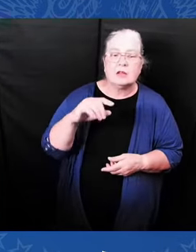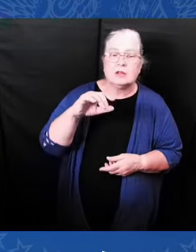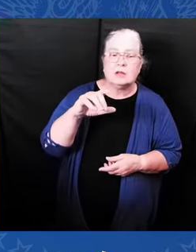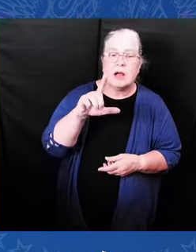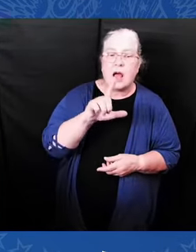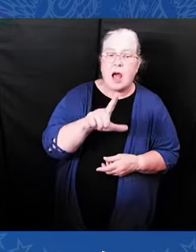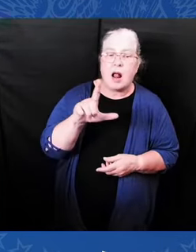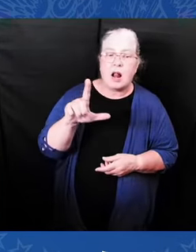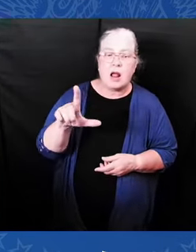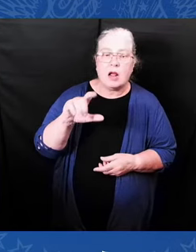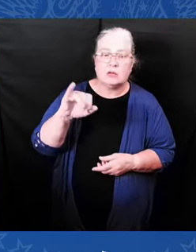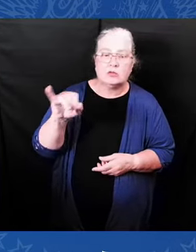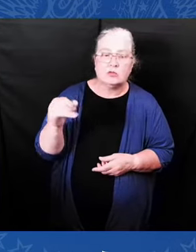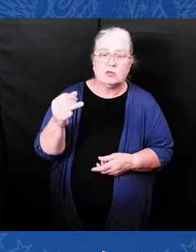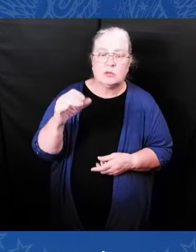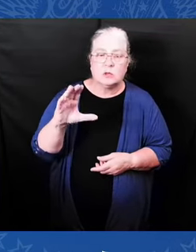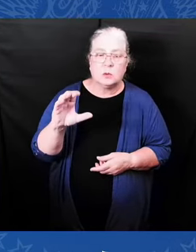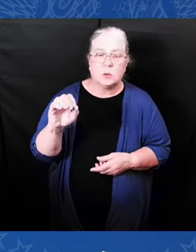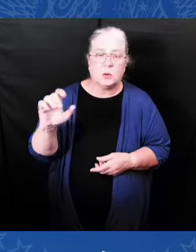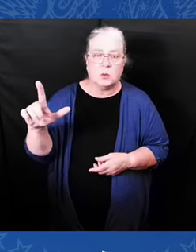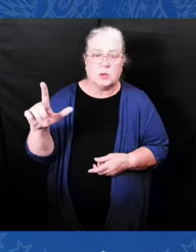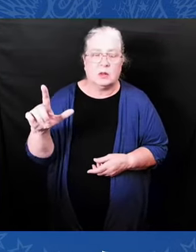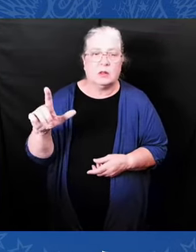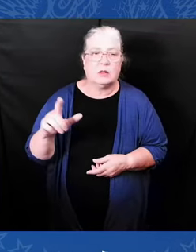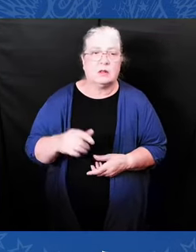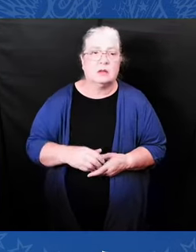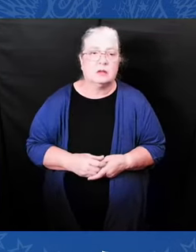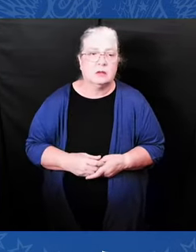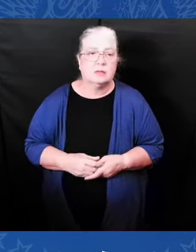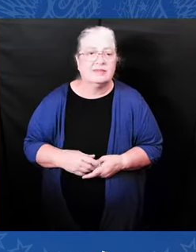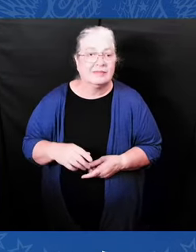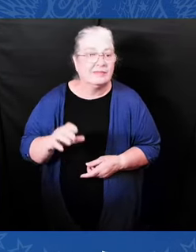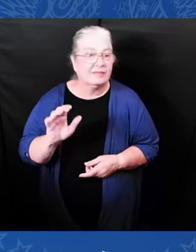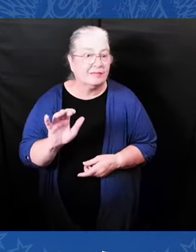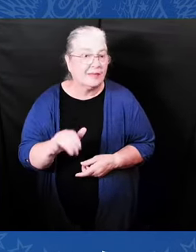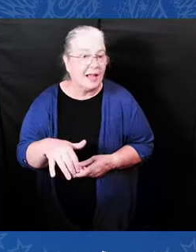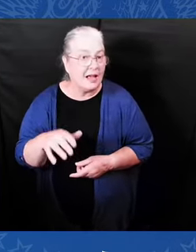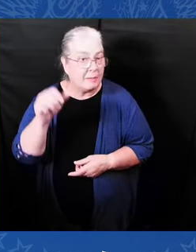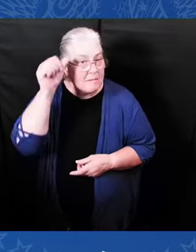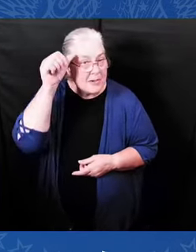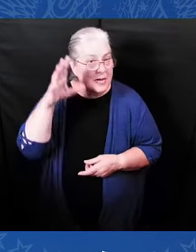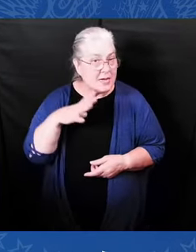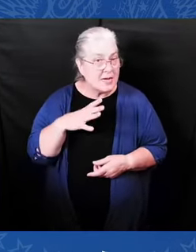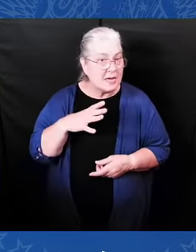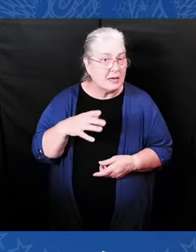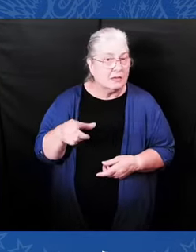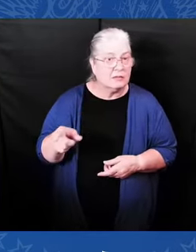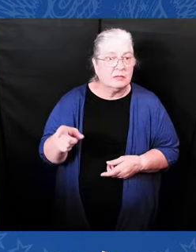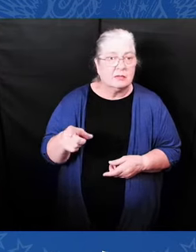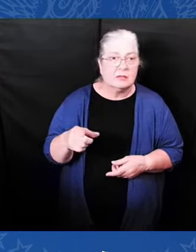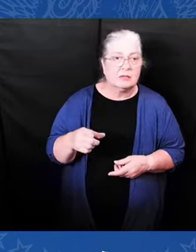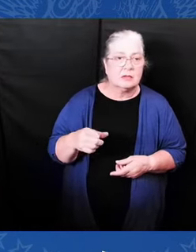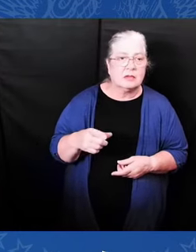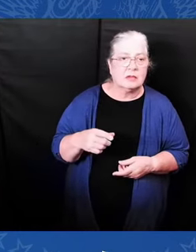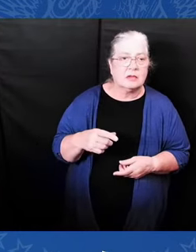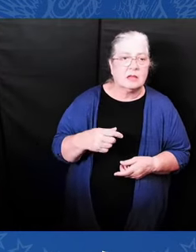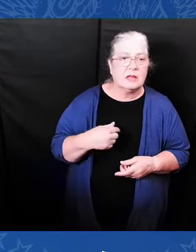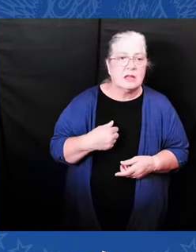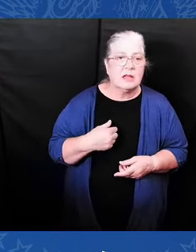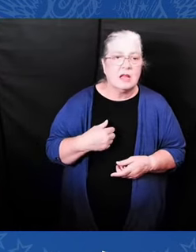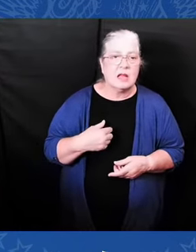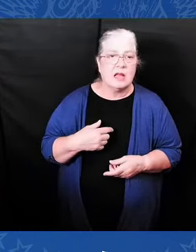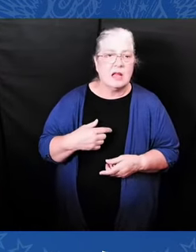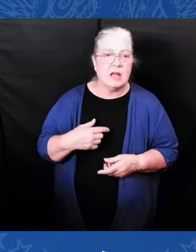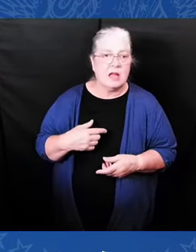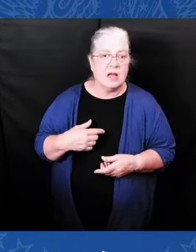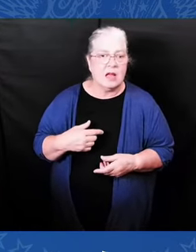By the way, that boy's got — he's got — man's got biceps bigger than my thighs. I think he's been — and